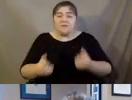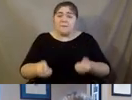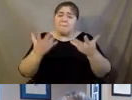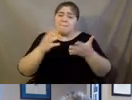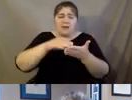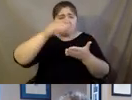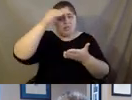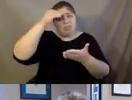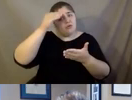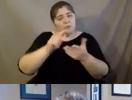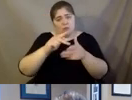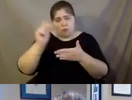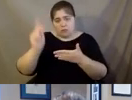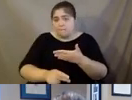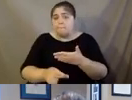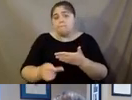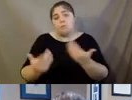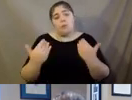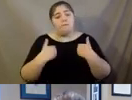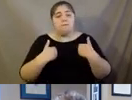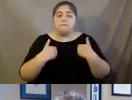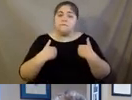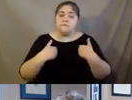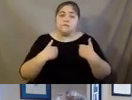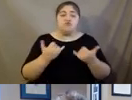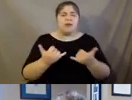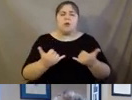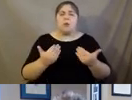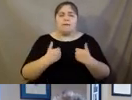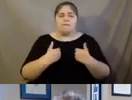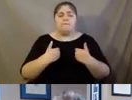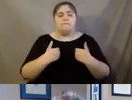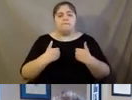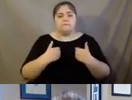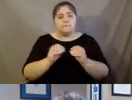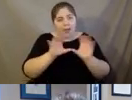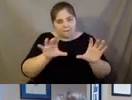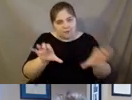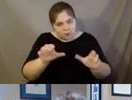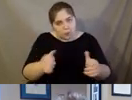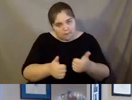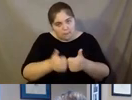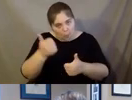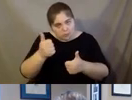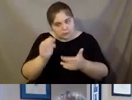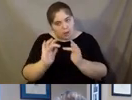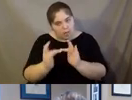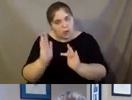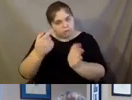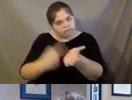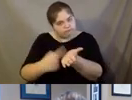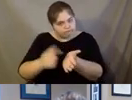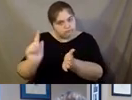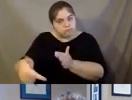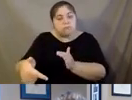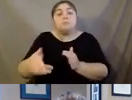programs. Um, are we have, well, right now, obviously we're doing much of our stuff remotely. We'll talk about that in a minute, but we